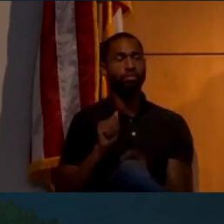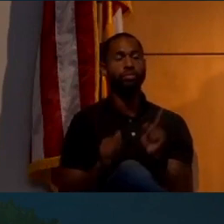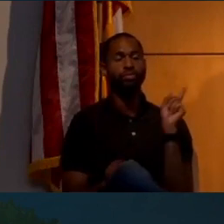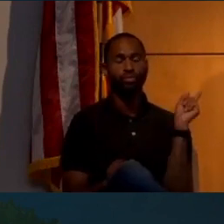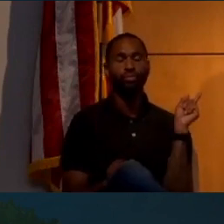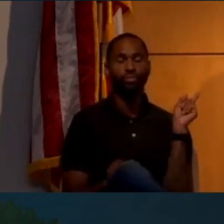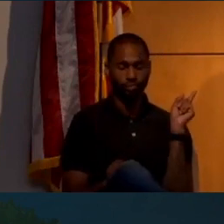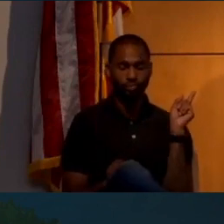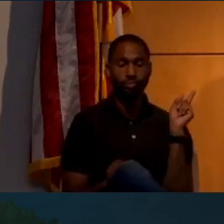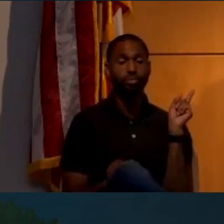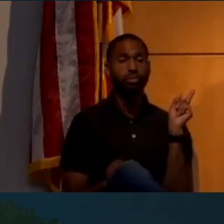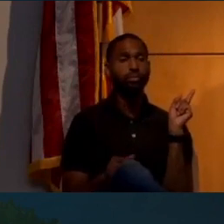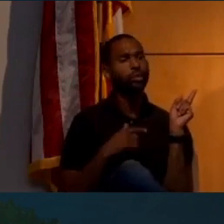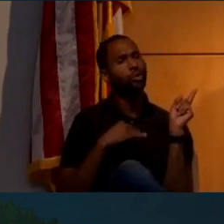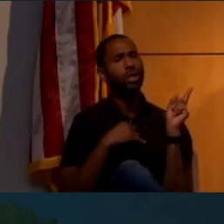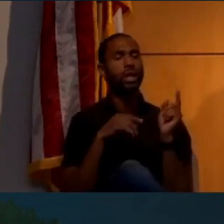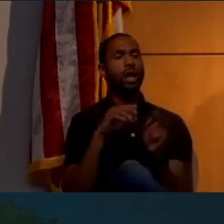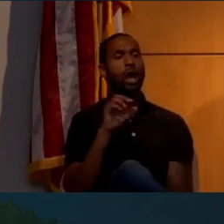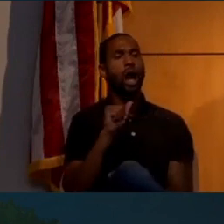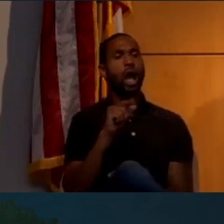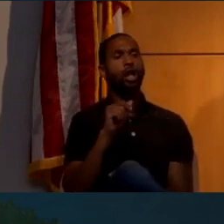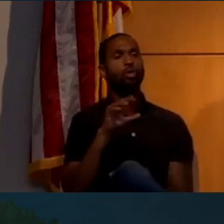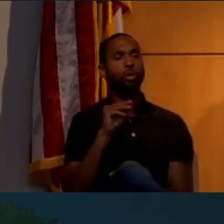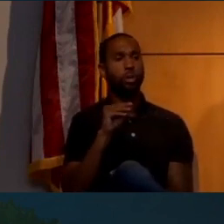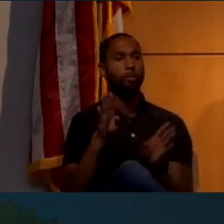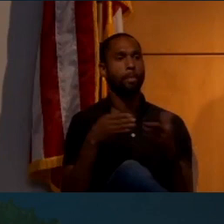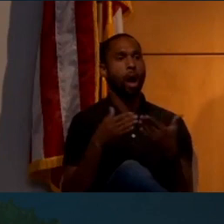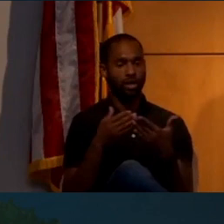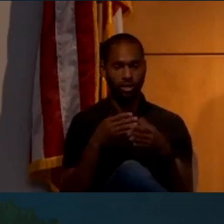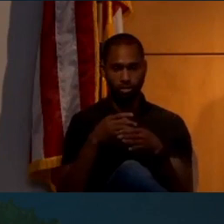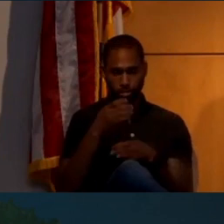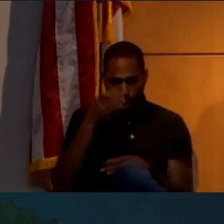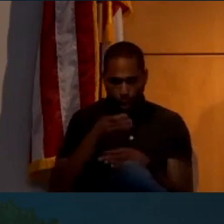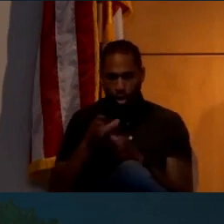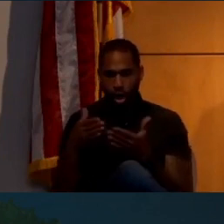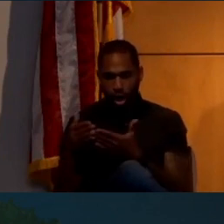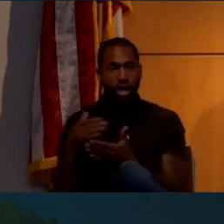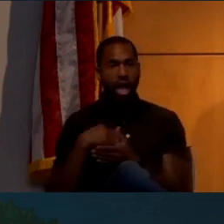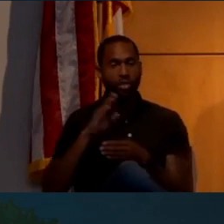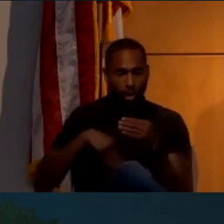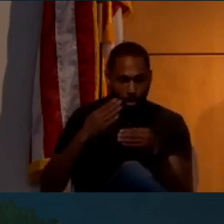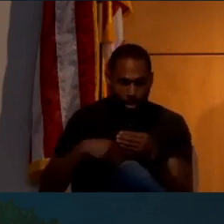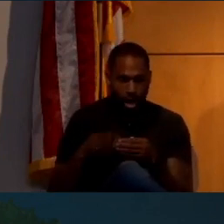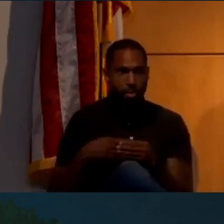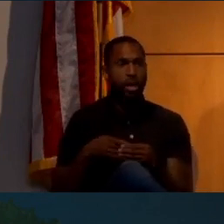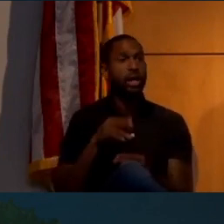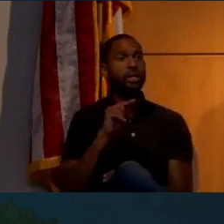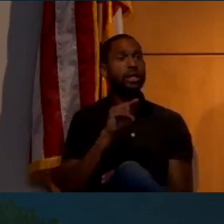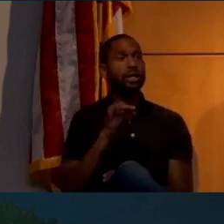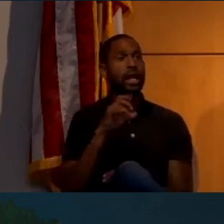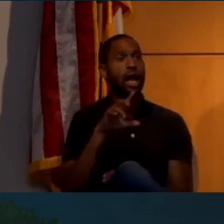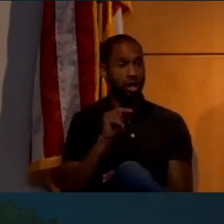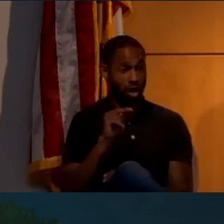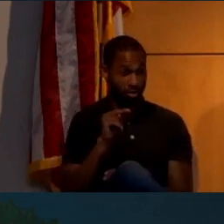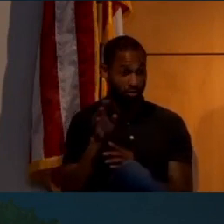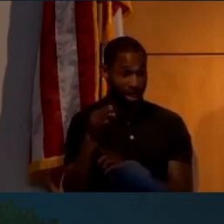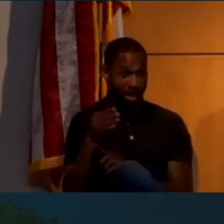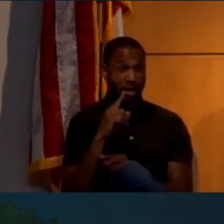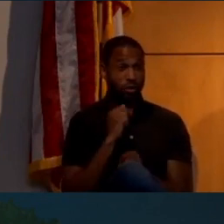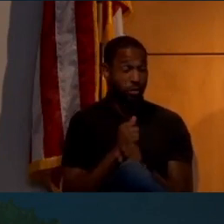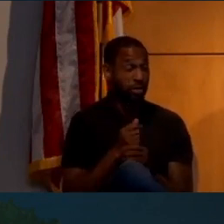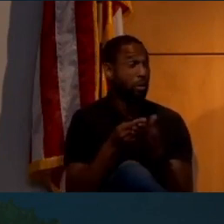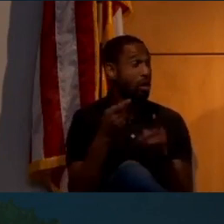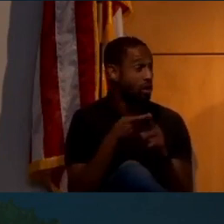was like an aluminum box, basically, with the poles and the flag and everything. They had to wrap this thing up. It's a nylon flag that they, I believe they bought at a